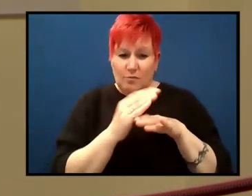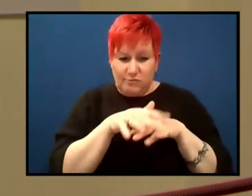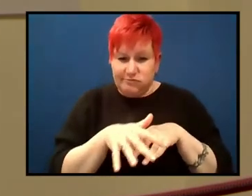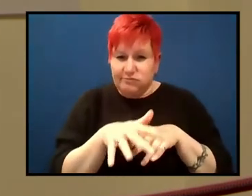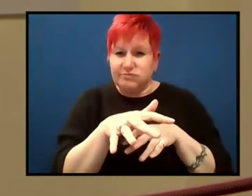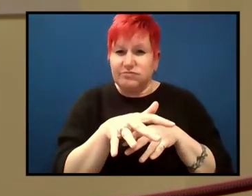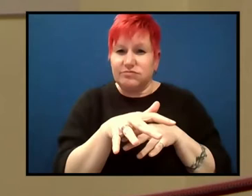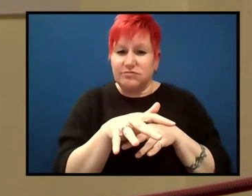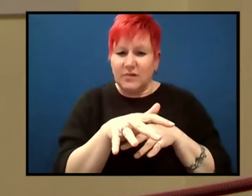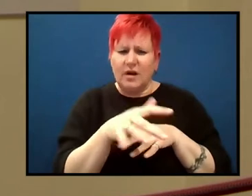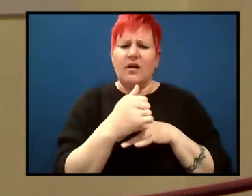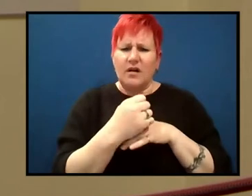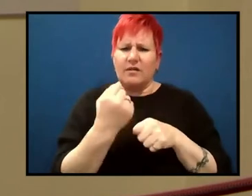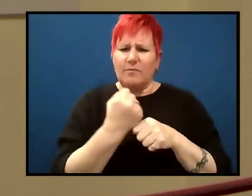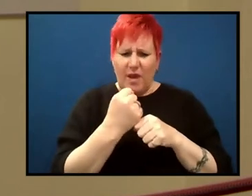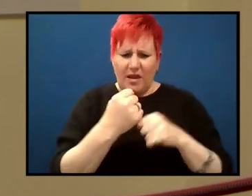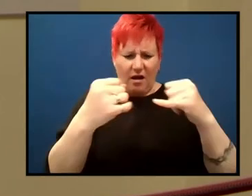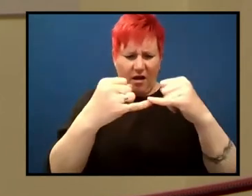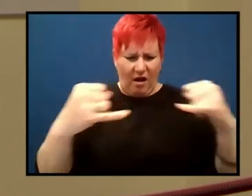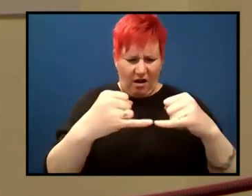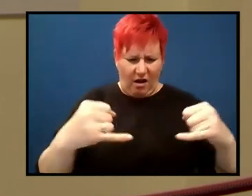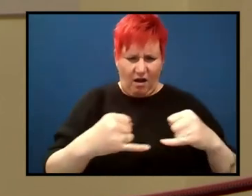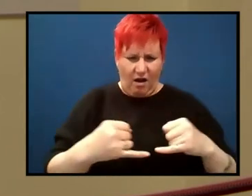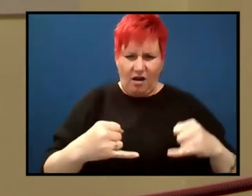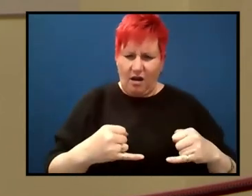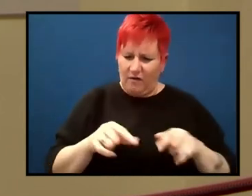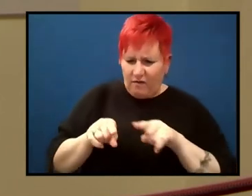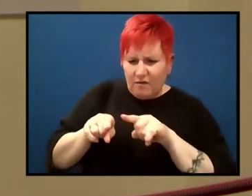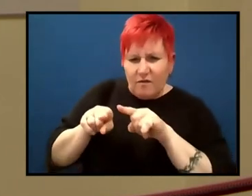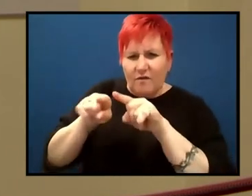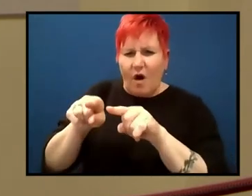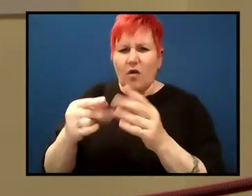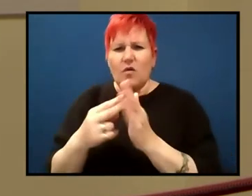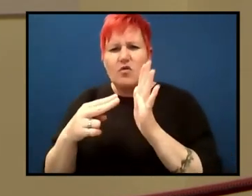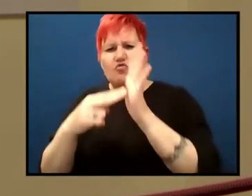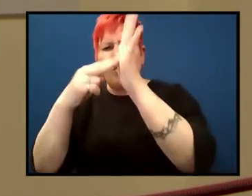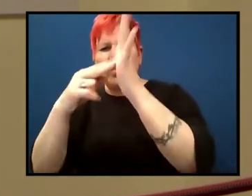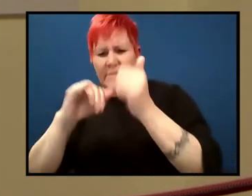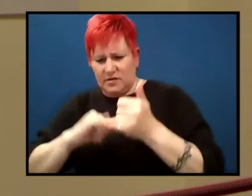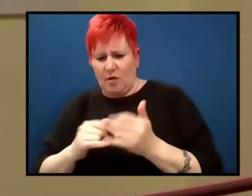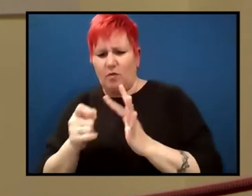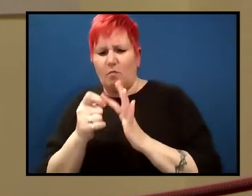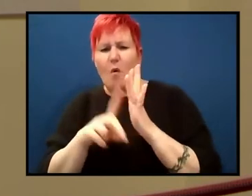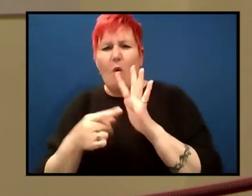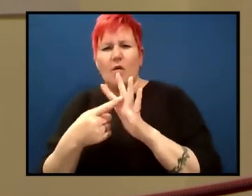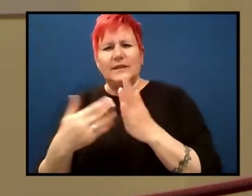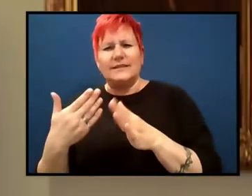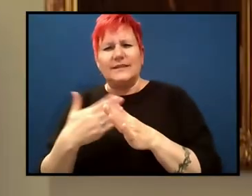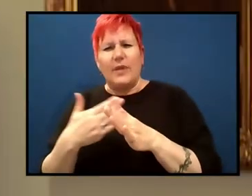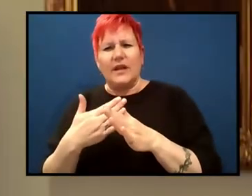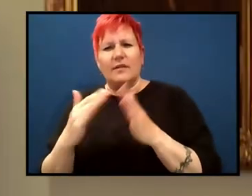magnetised according to the present magnetic field or reversed. And it would give you these, uh, weird patterns.